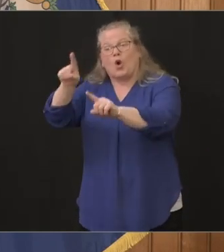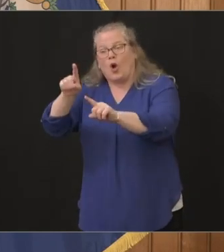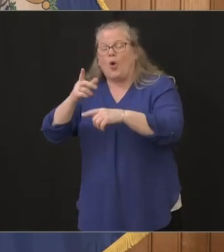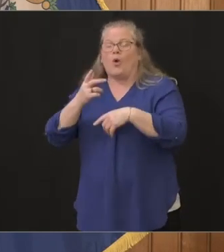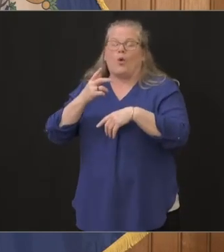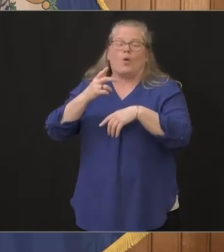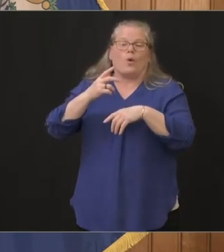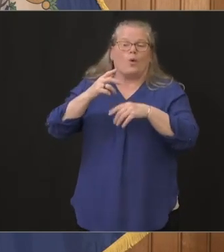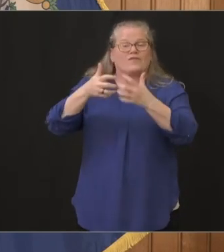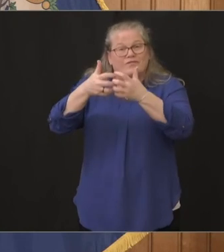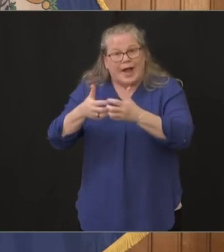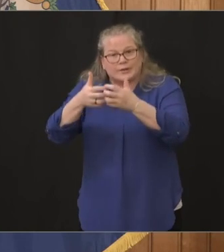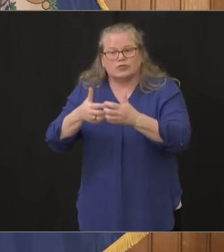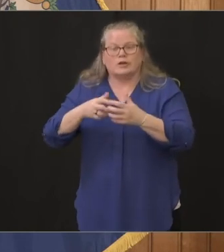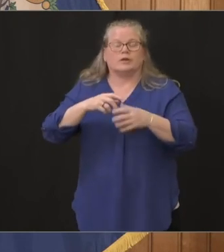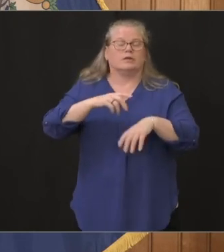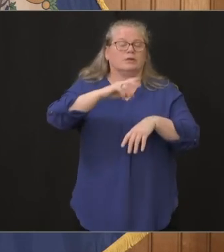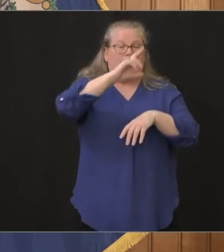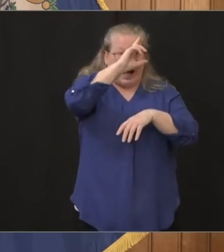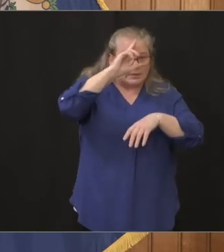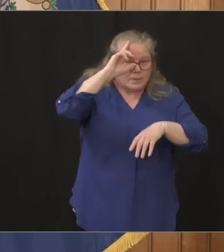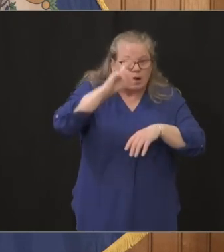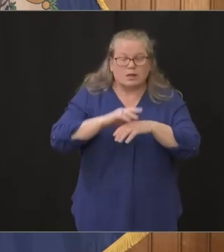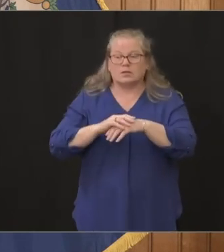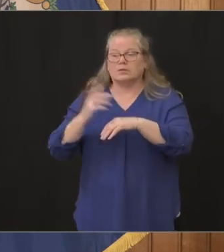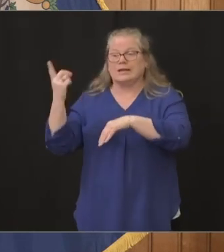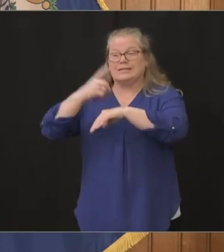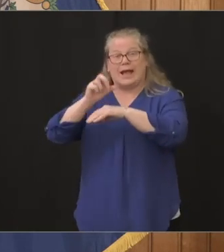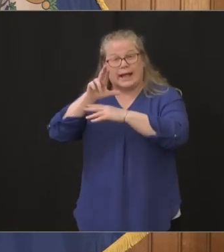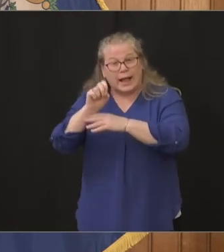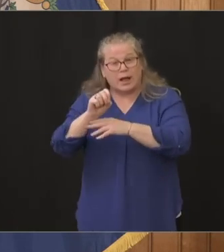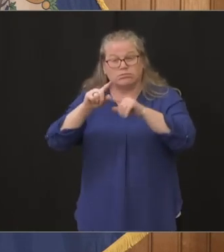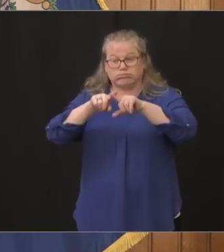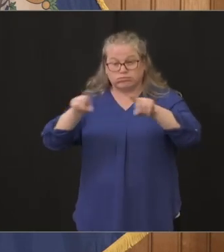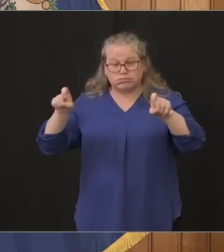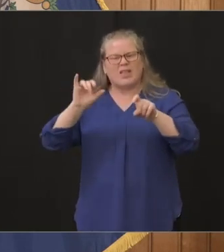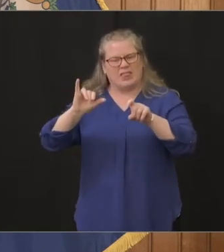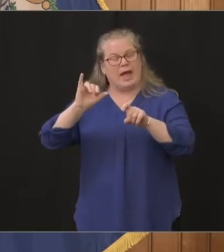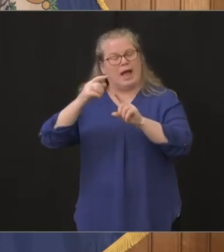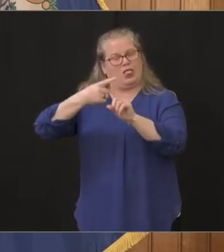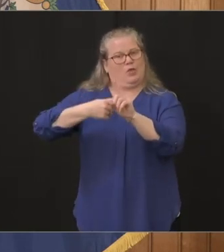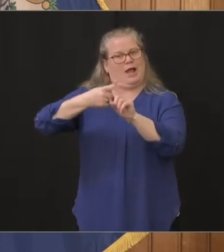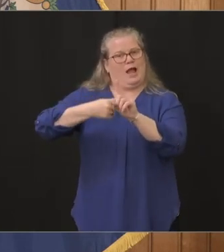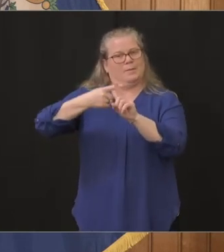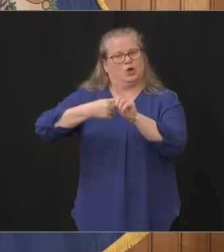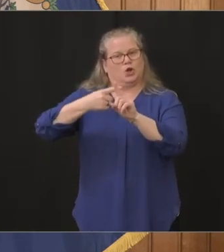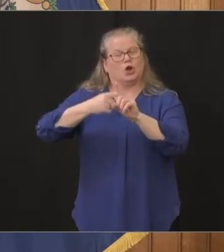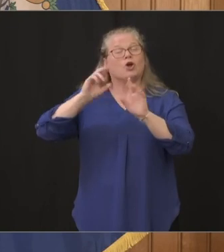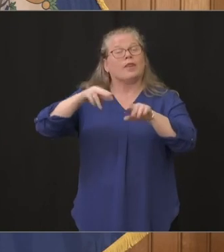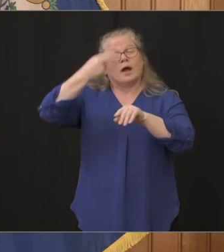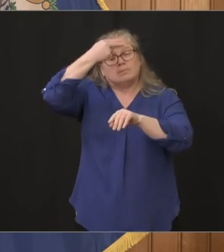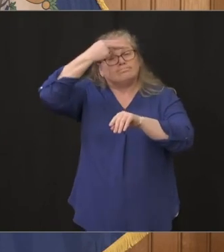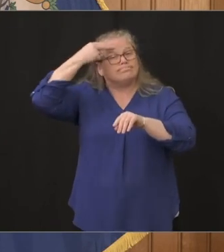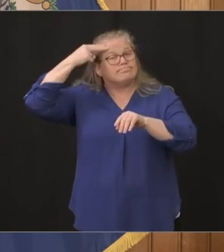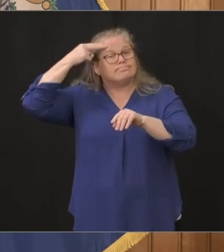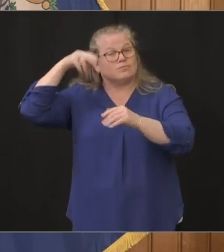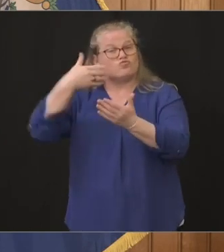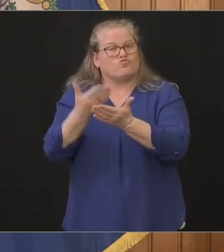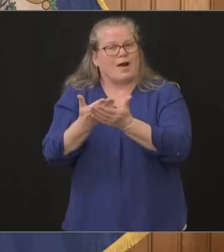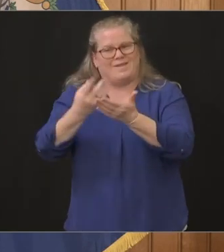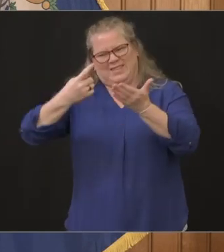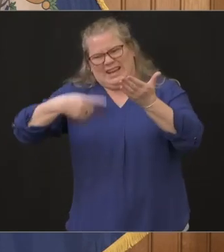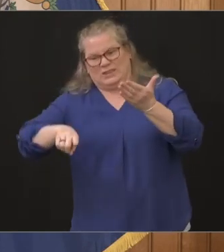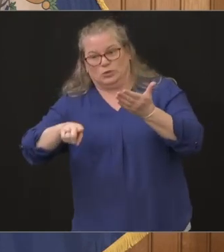daycare I'm pretty sure that'll be here next week pretty sure is the operative word and some of the other PPE equipment